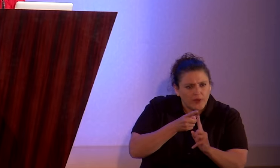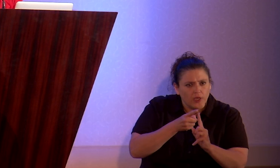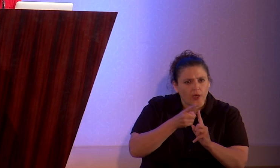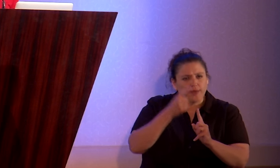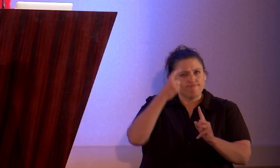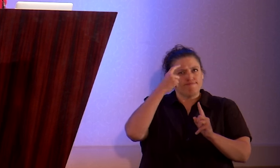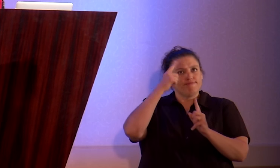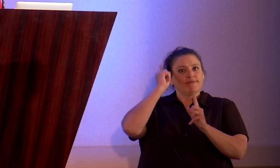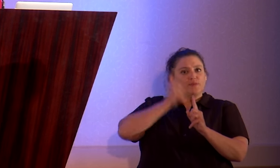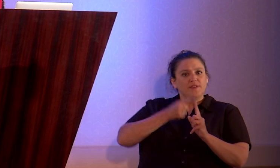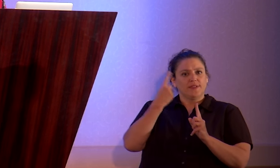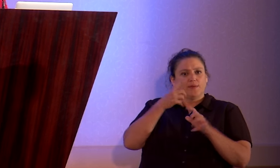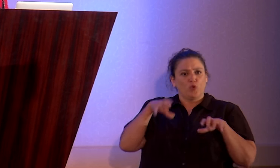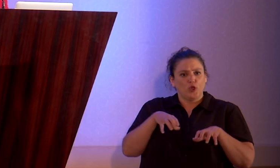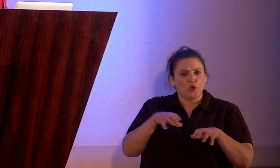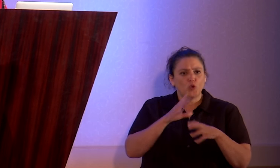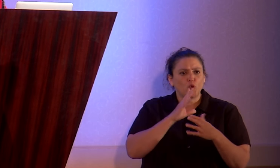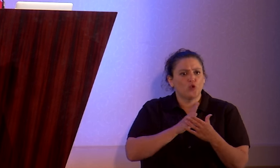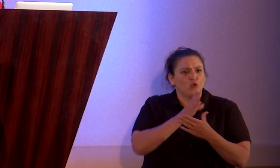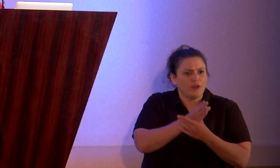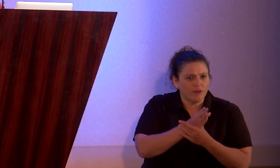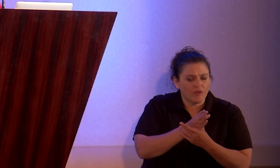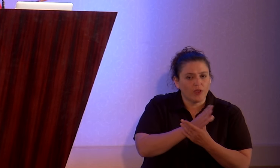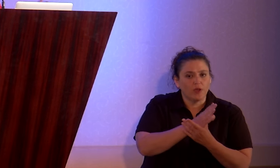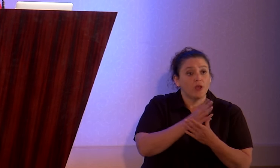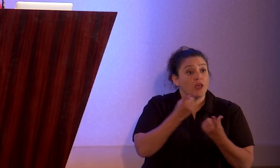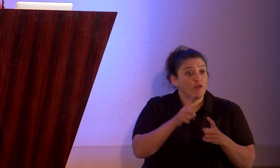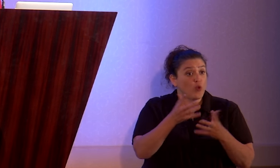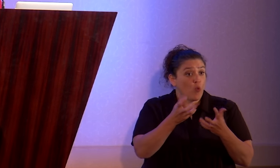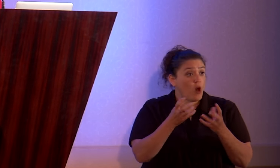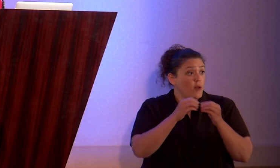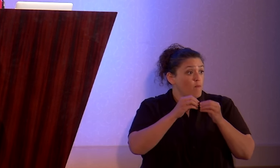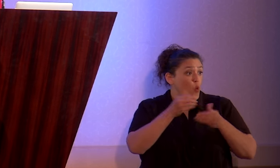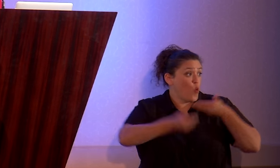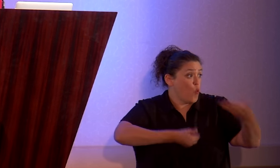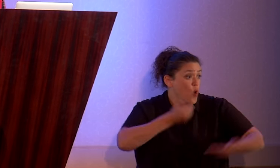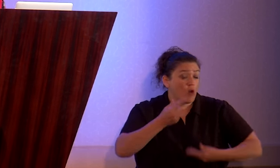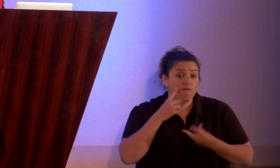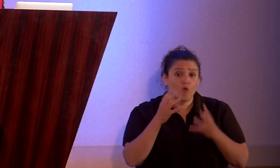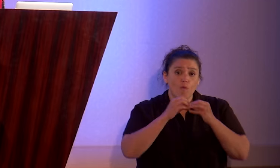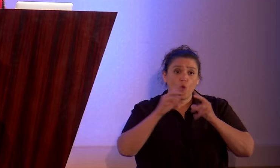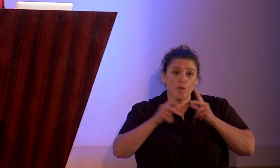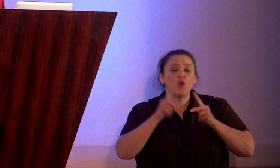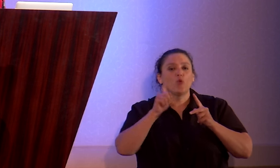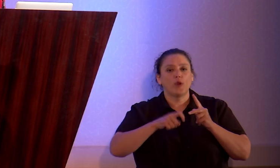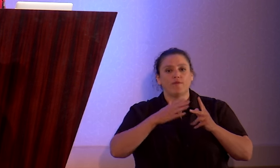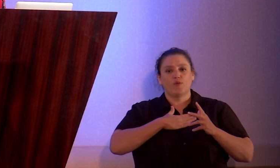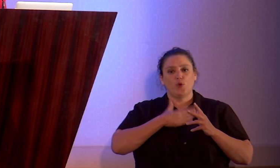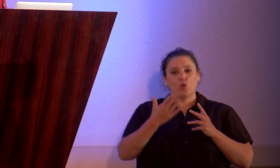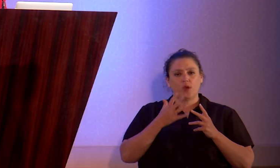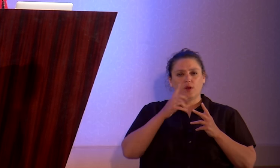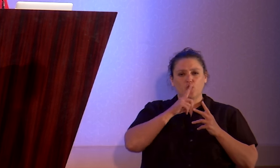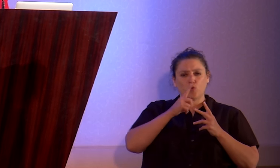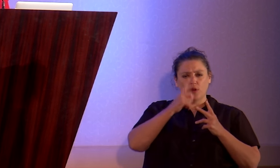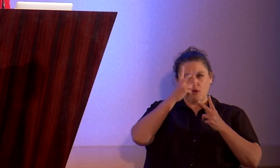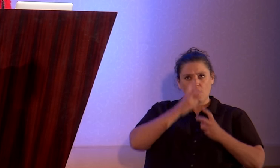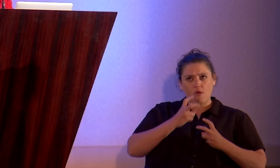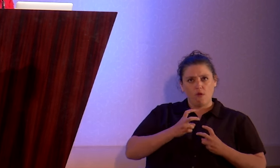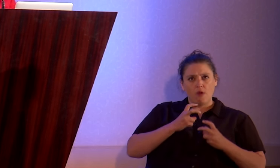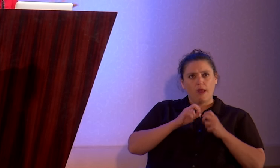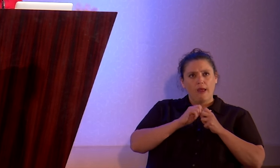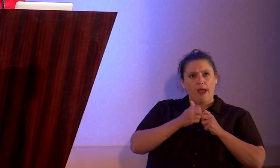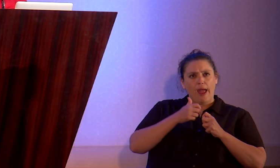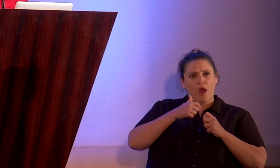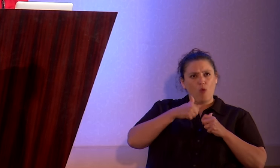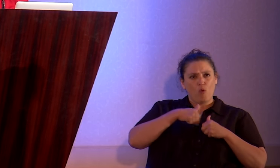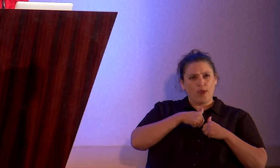And if we want to succeed in making atheism more welcoming to more people, we need to be willing to take a hard look at how exactly we're